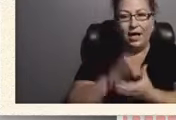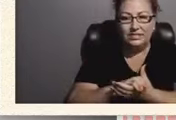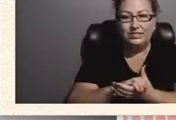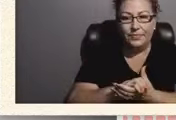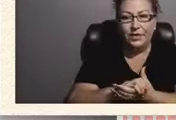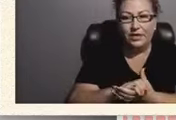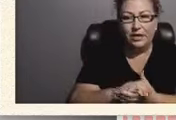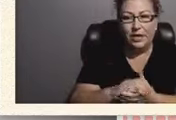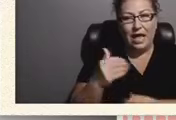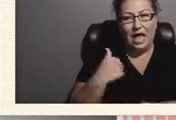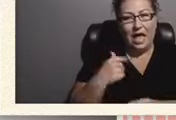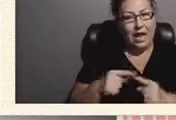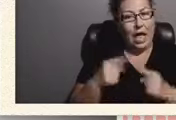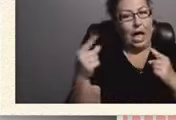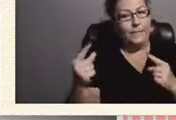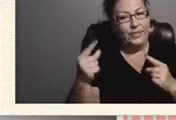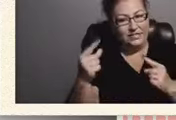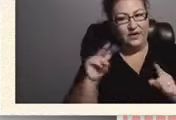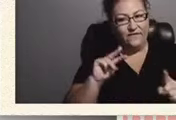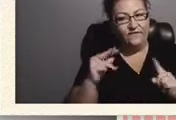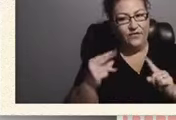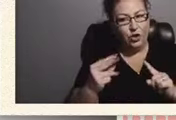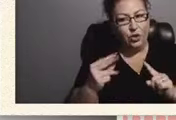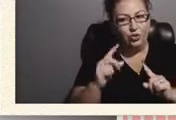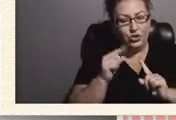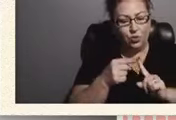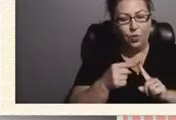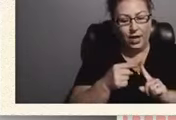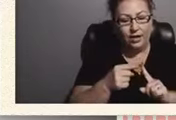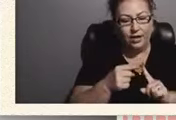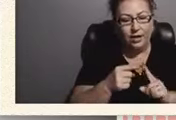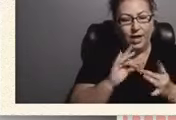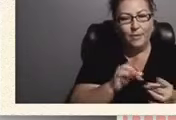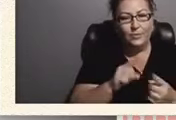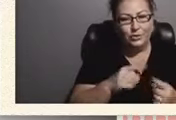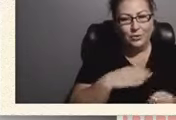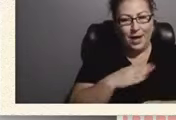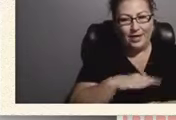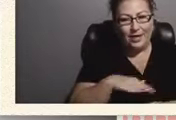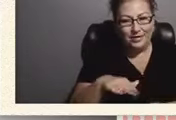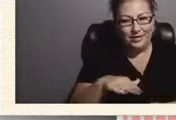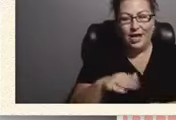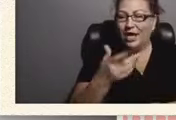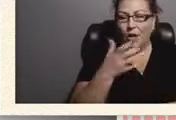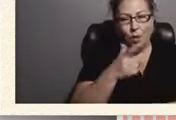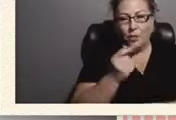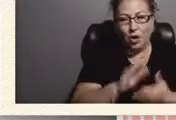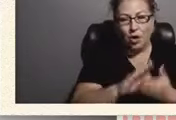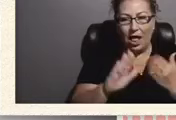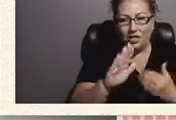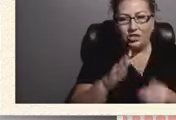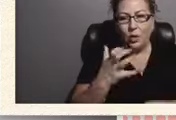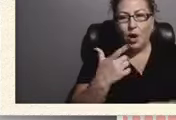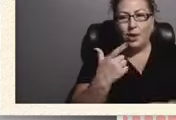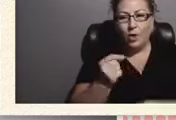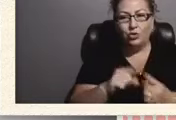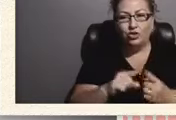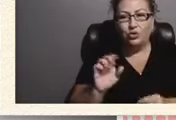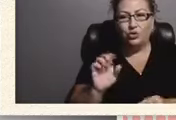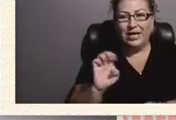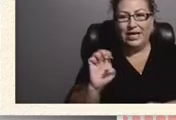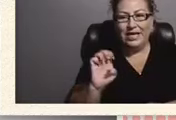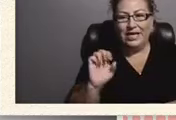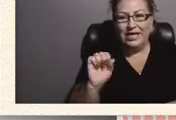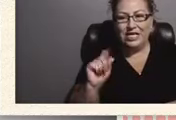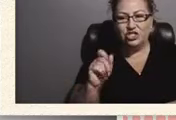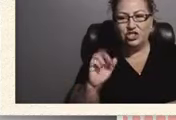views when it comes to Nathan. He, he didn't want him to go to college. He want him to go to Easter Seals. He want